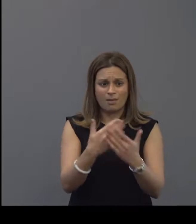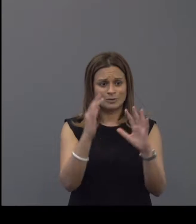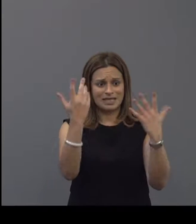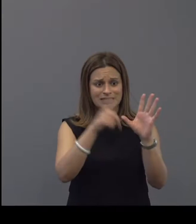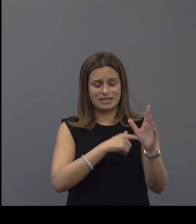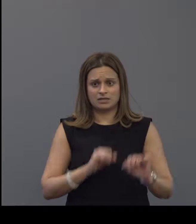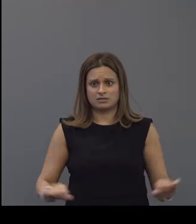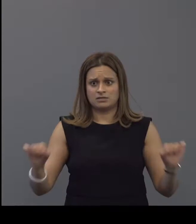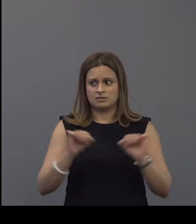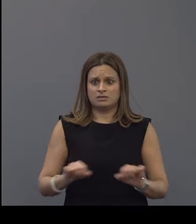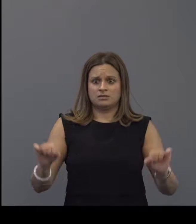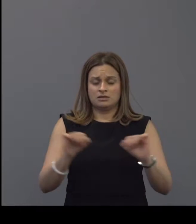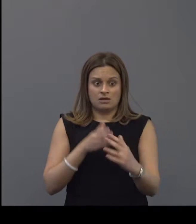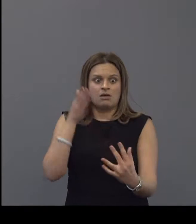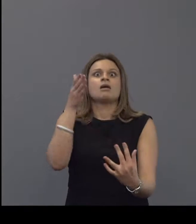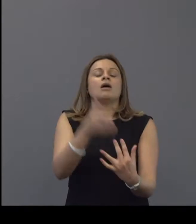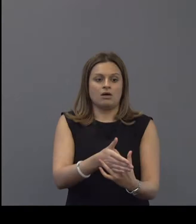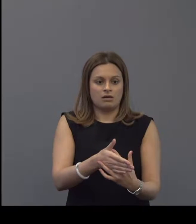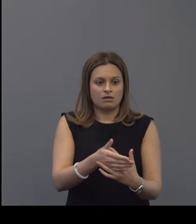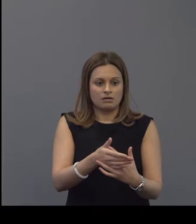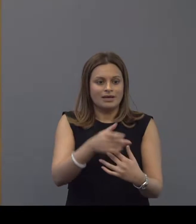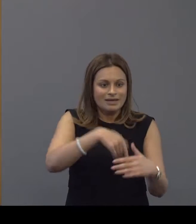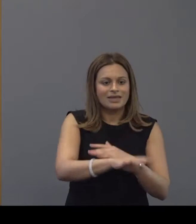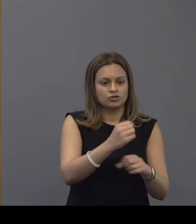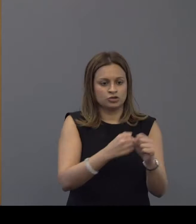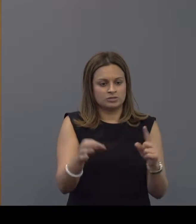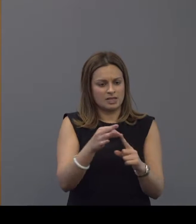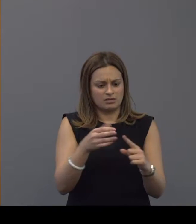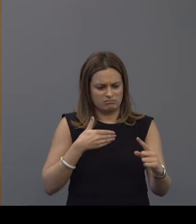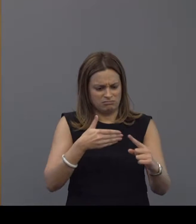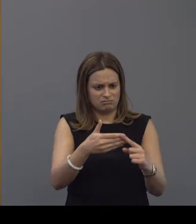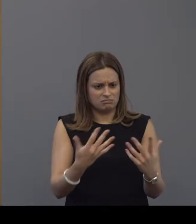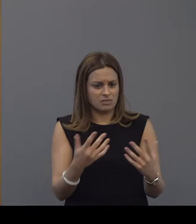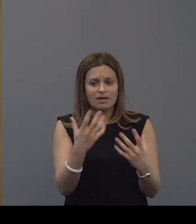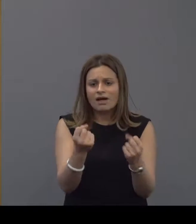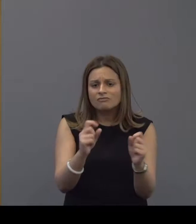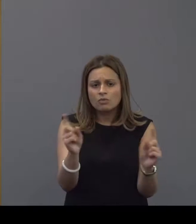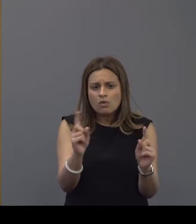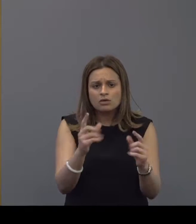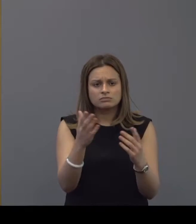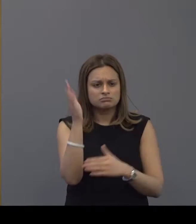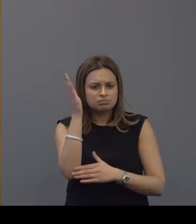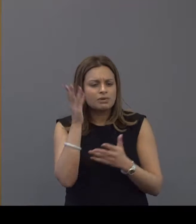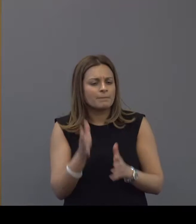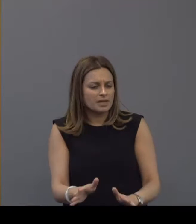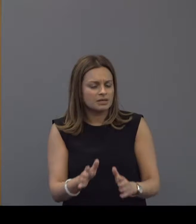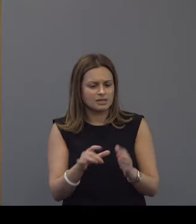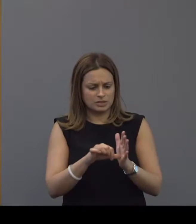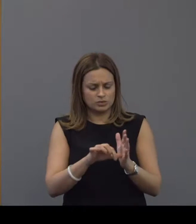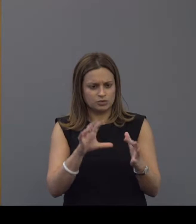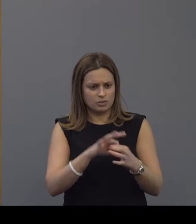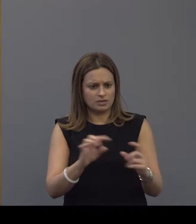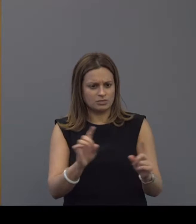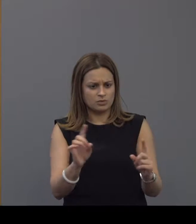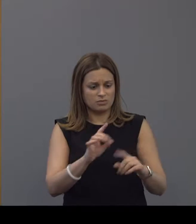before they are actually um getting going in to see their GP we've also heard today you know there's still issues in